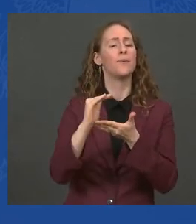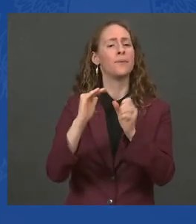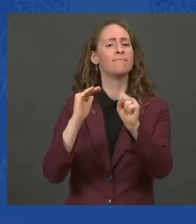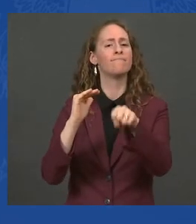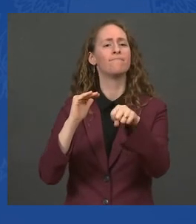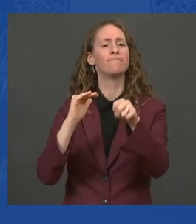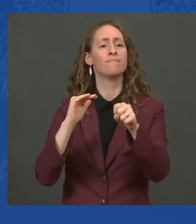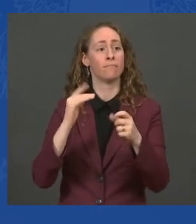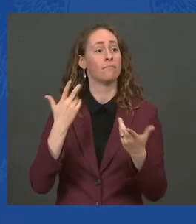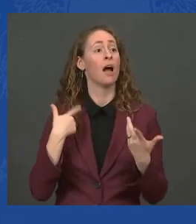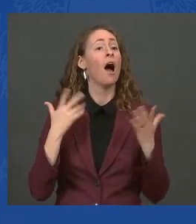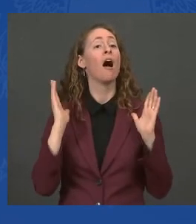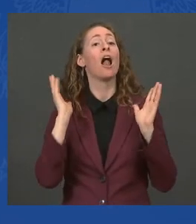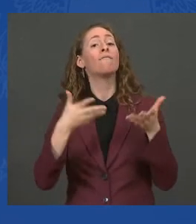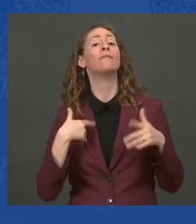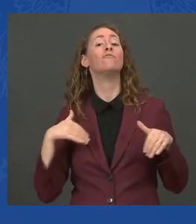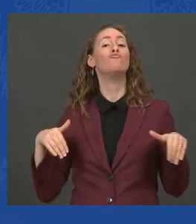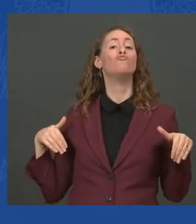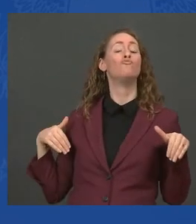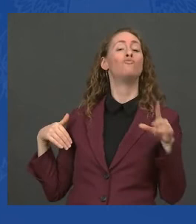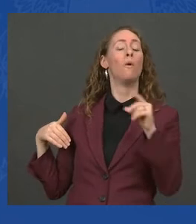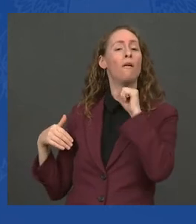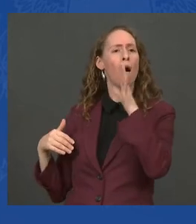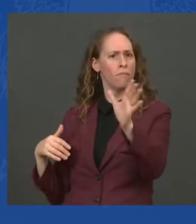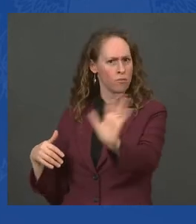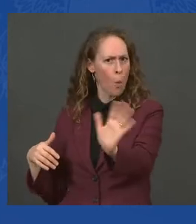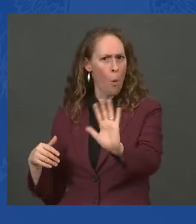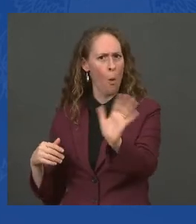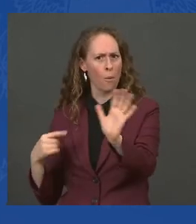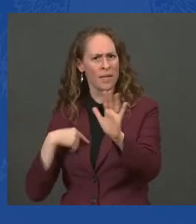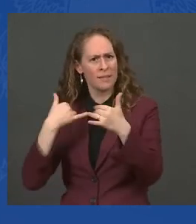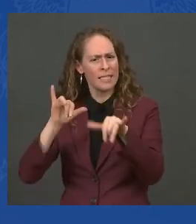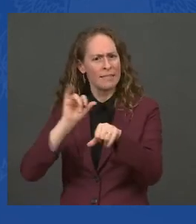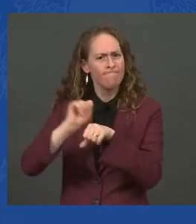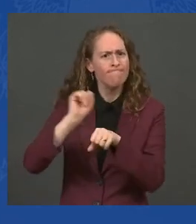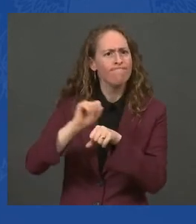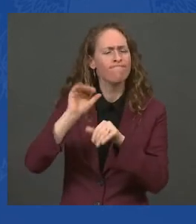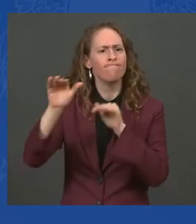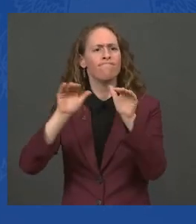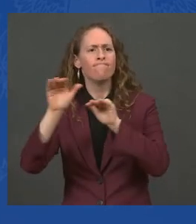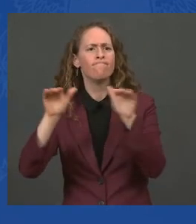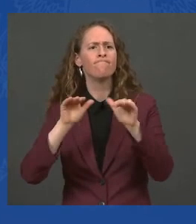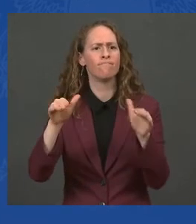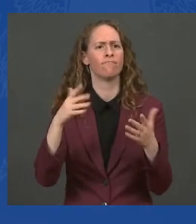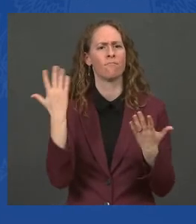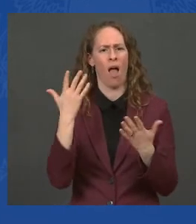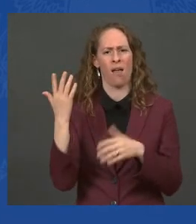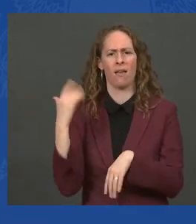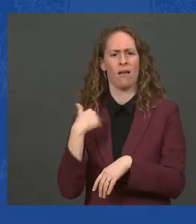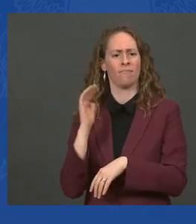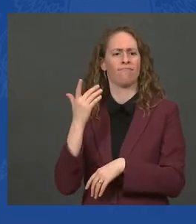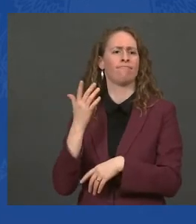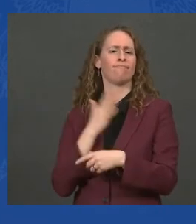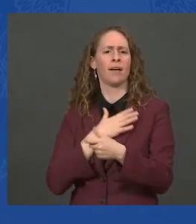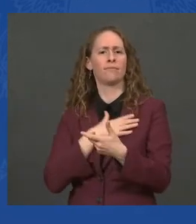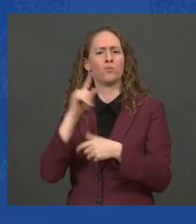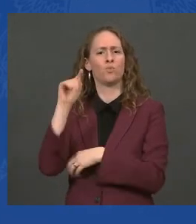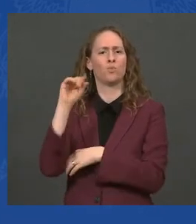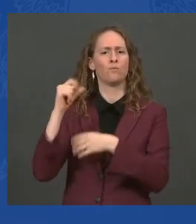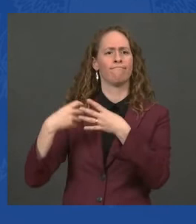I've used every tool available to address price increases. And it's beginning to work. Take gasoline and gas prices.